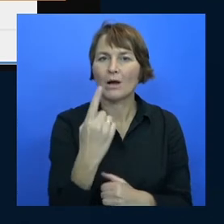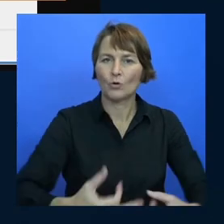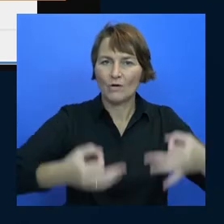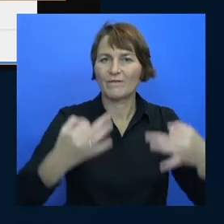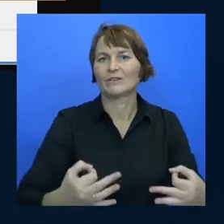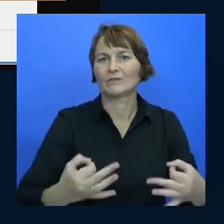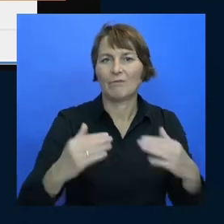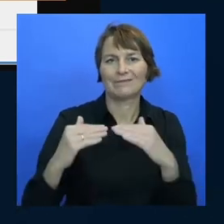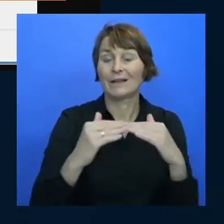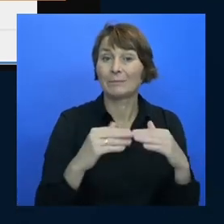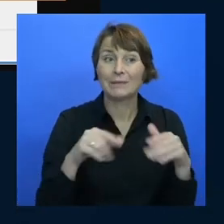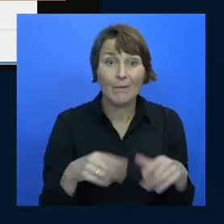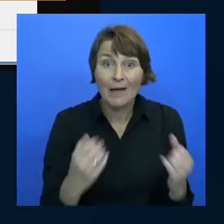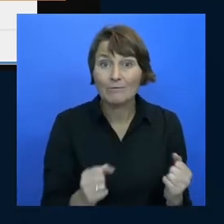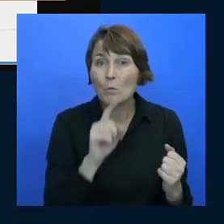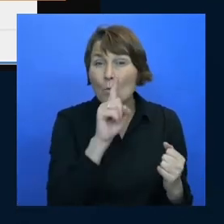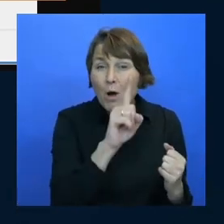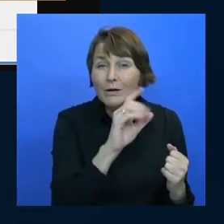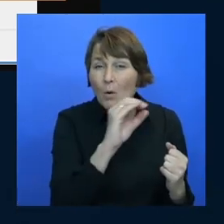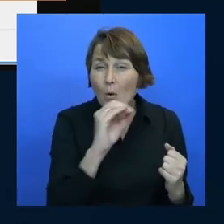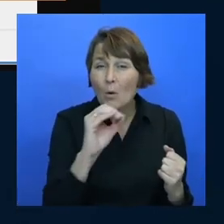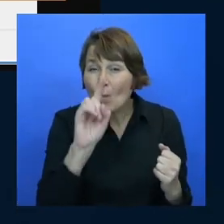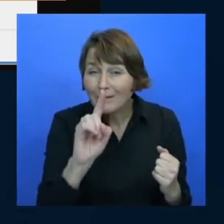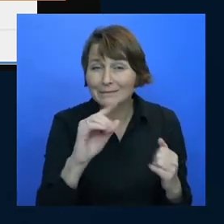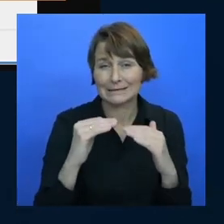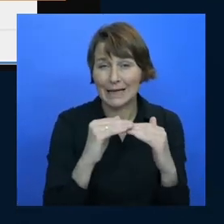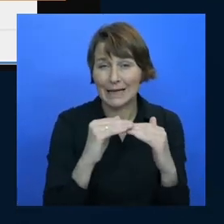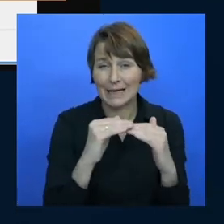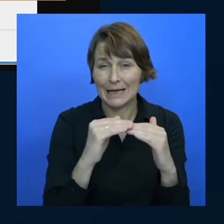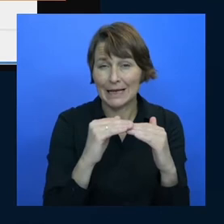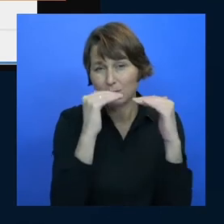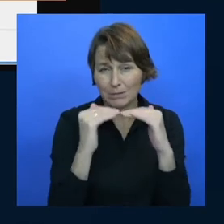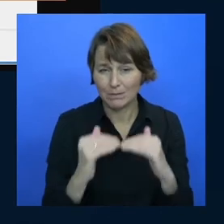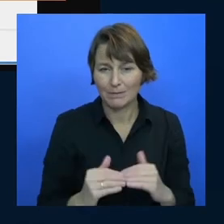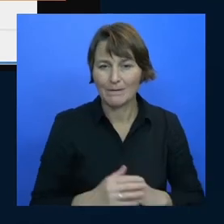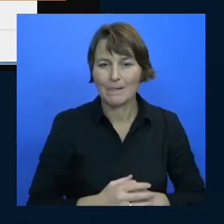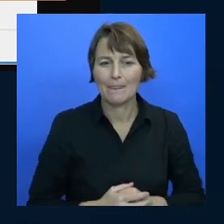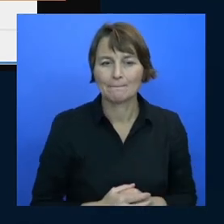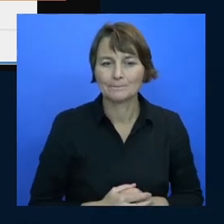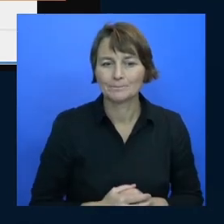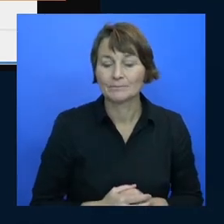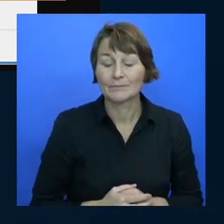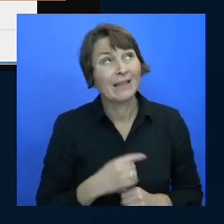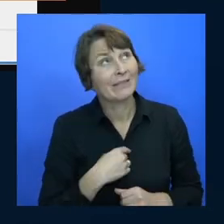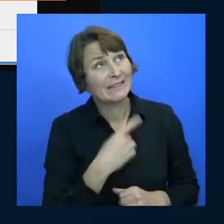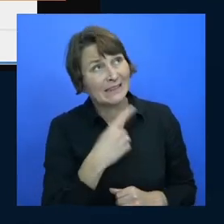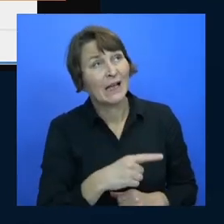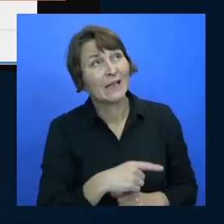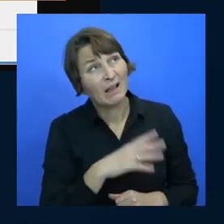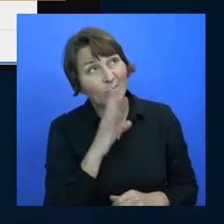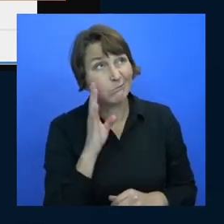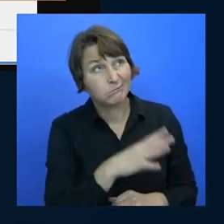right that and a git ignore file please a git ignore file and a git auto